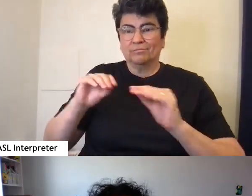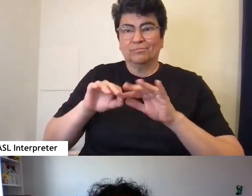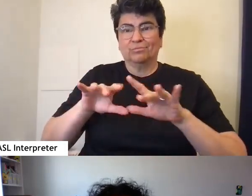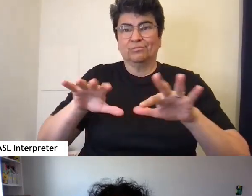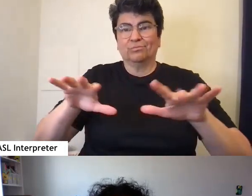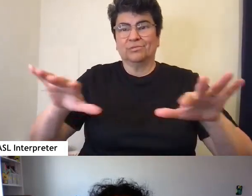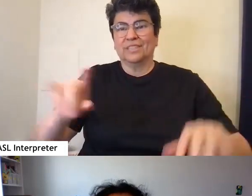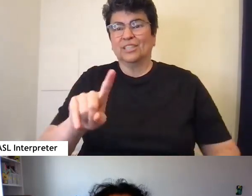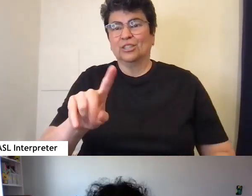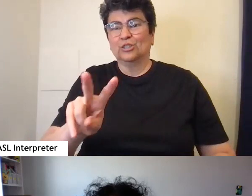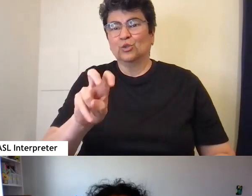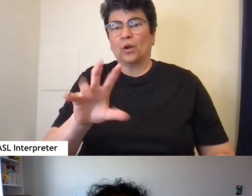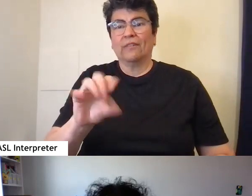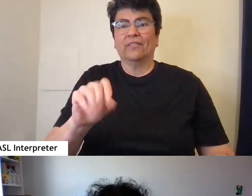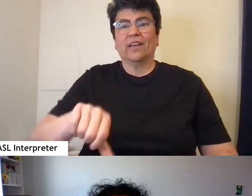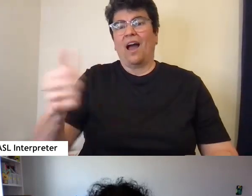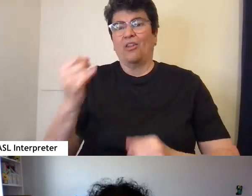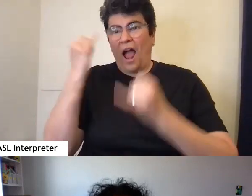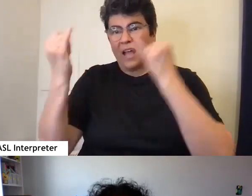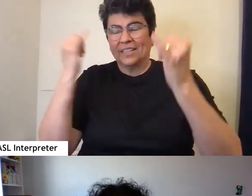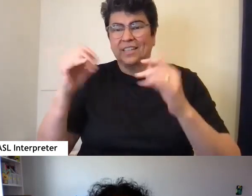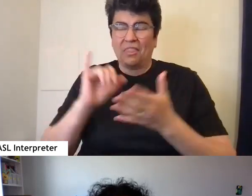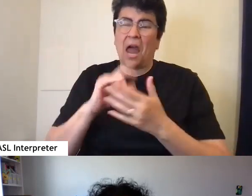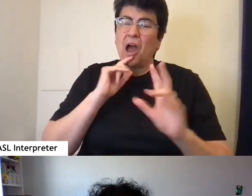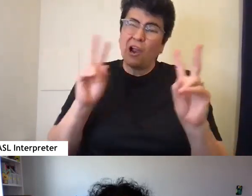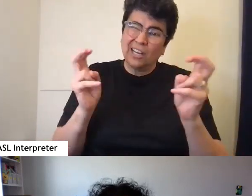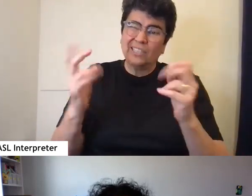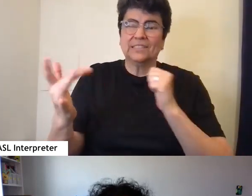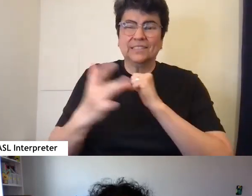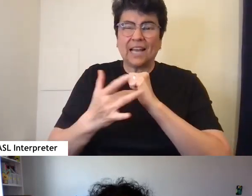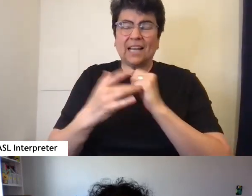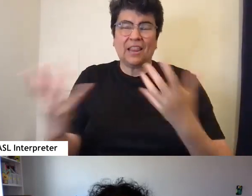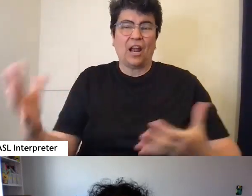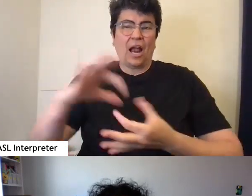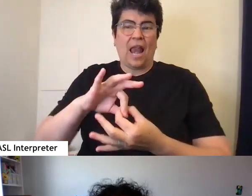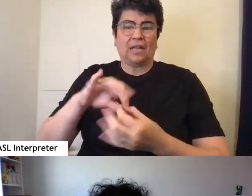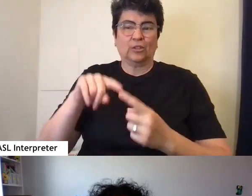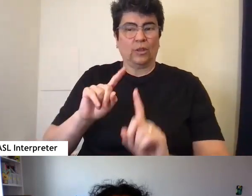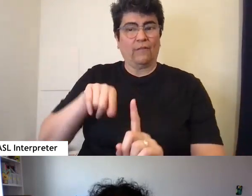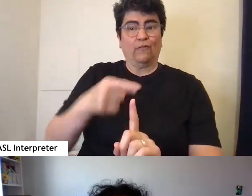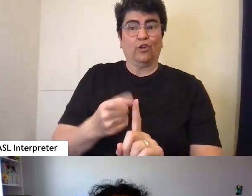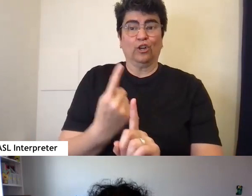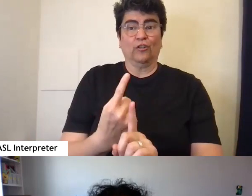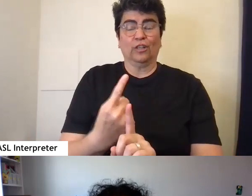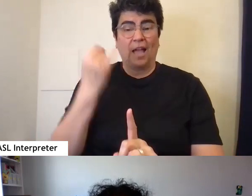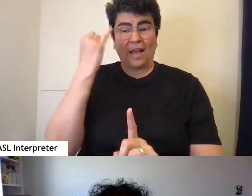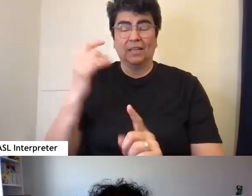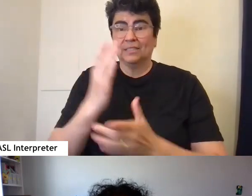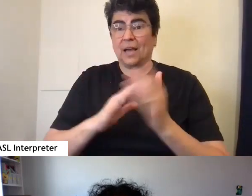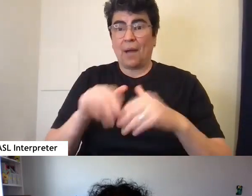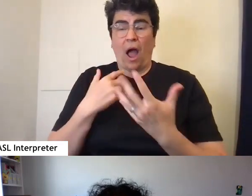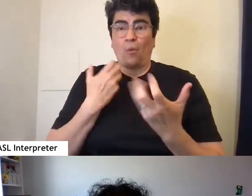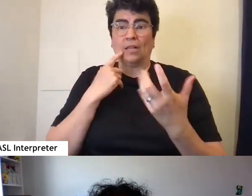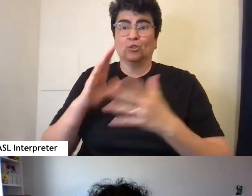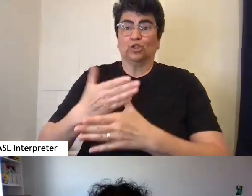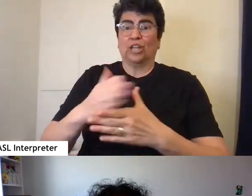250 other ideas that are technically connected somehow. And then I want to share